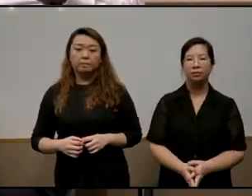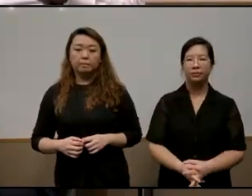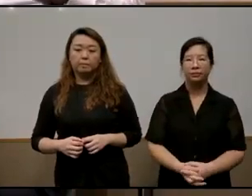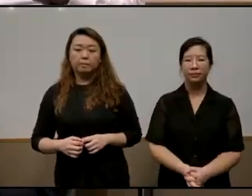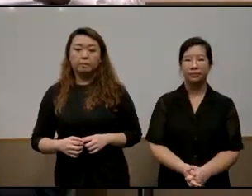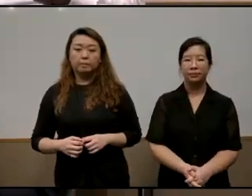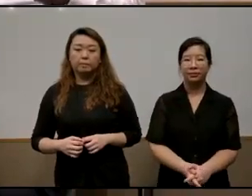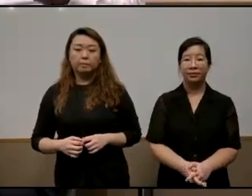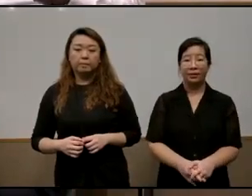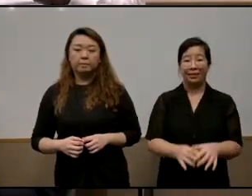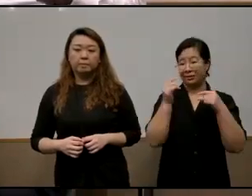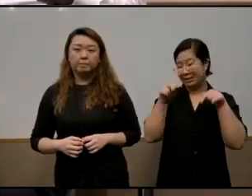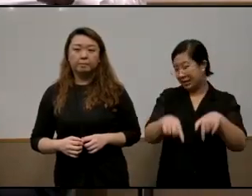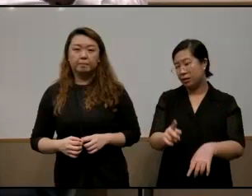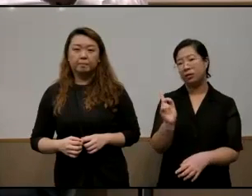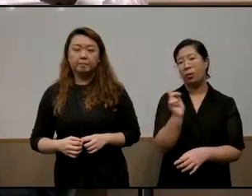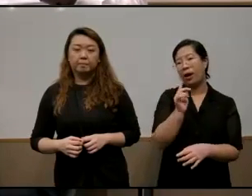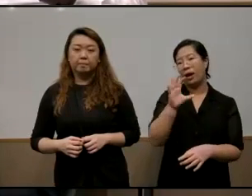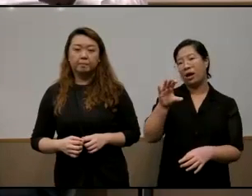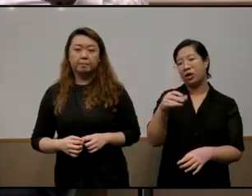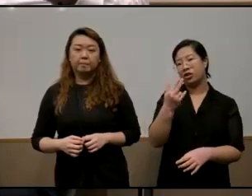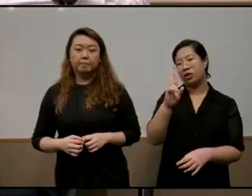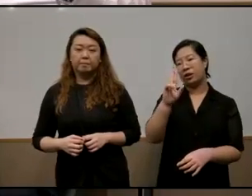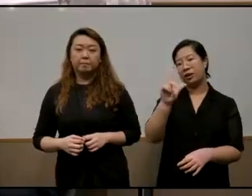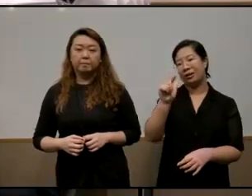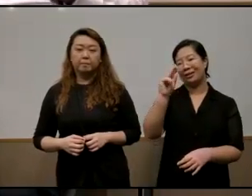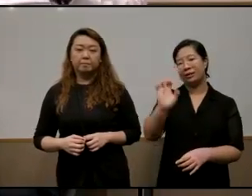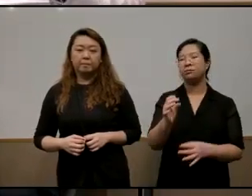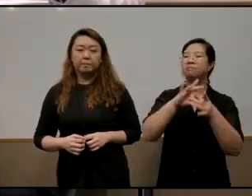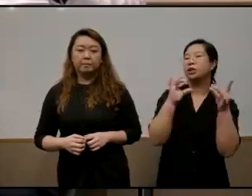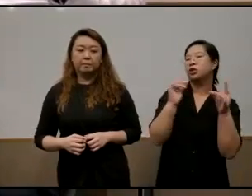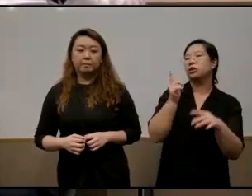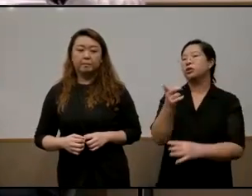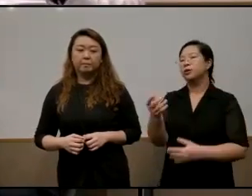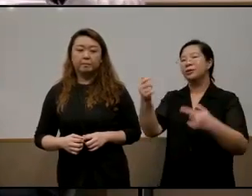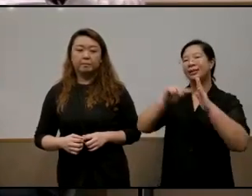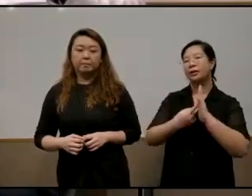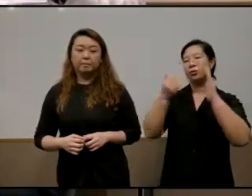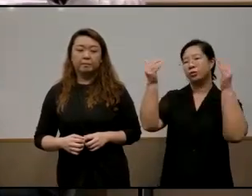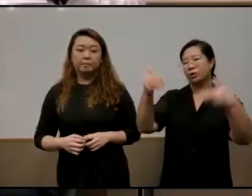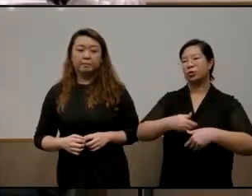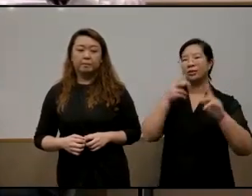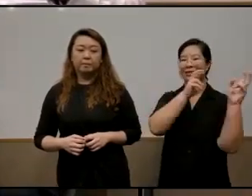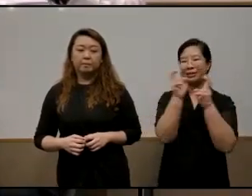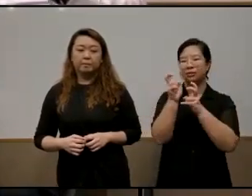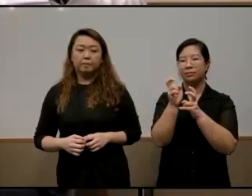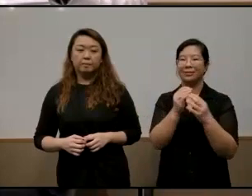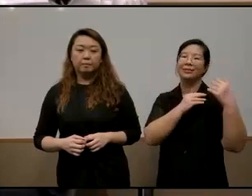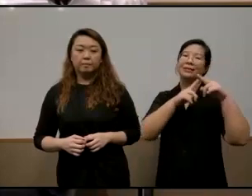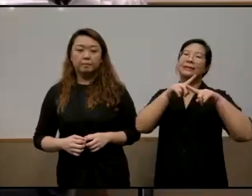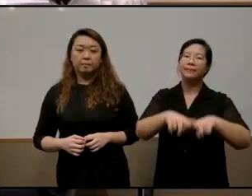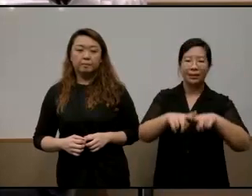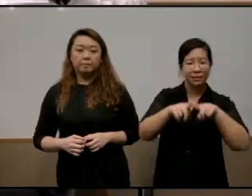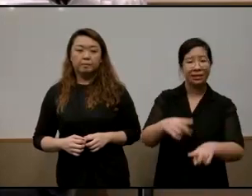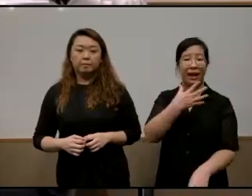and this is where uh charlene mentioned uh she started introducing the theme of dependency and